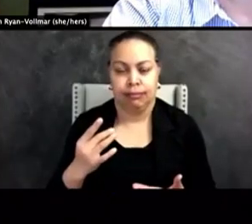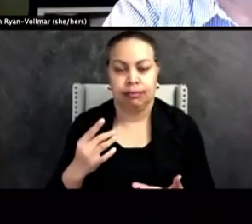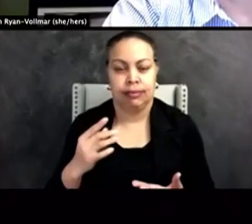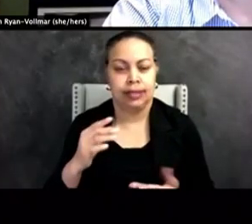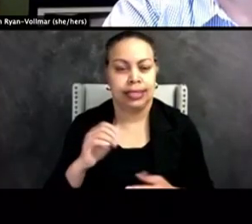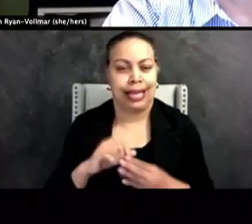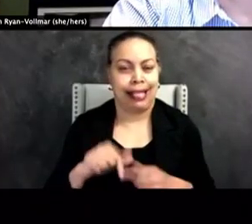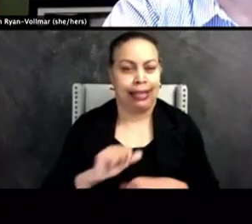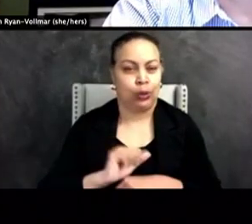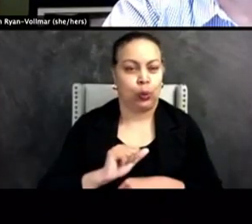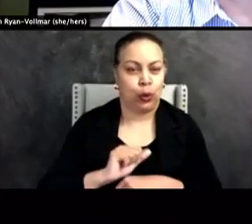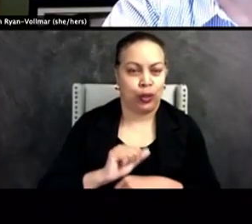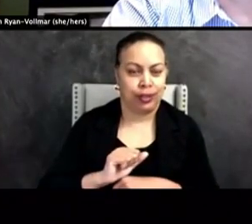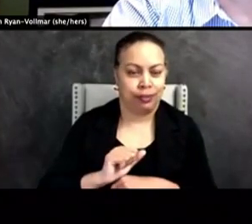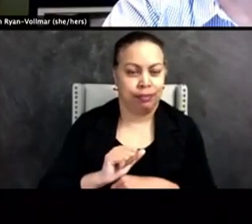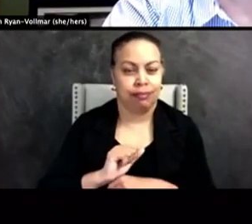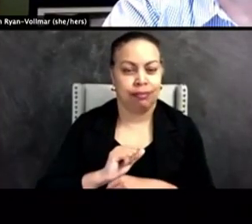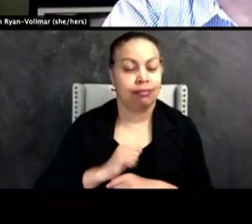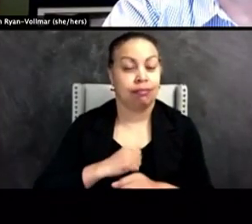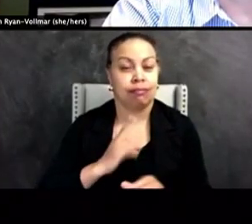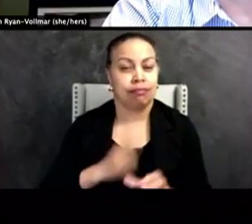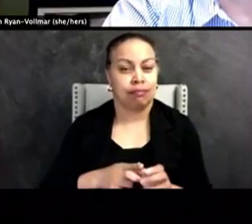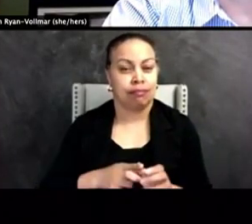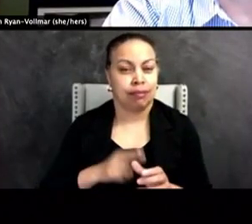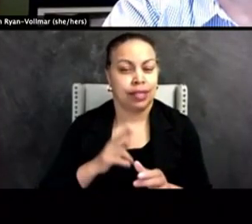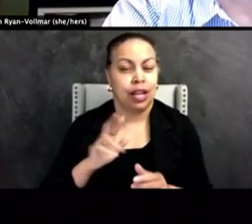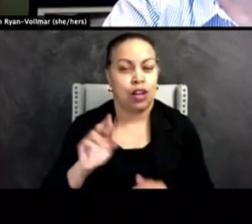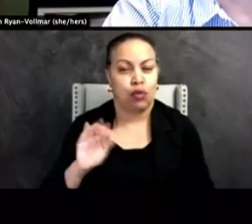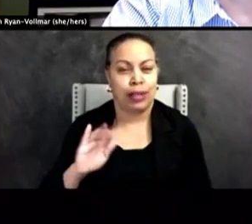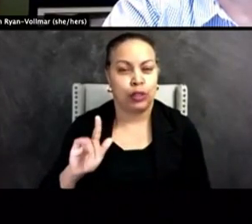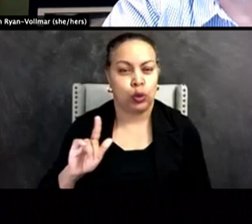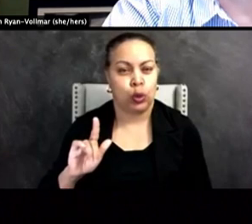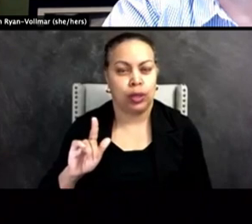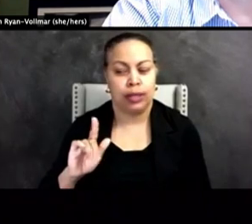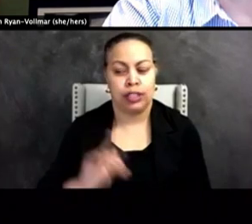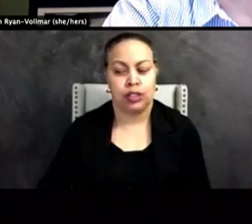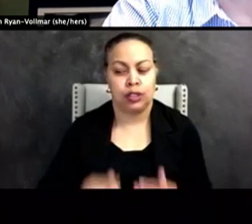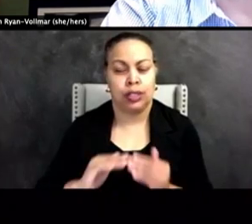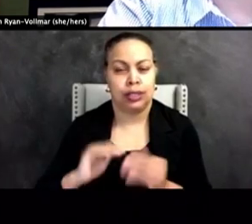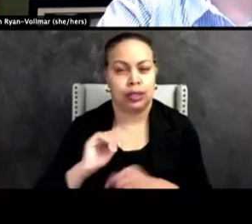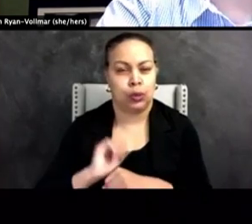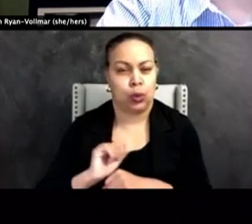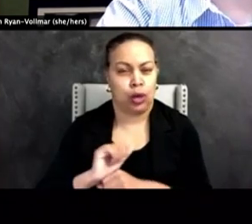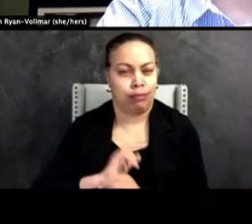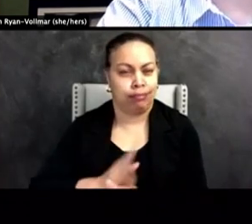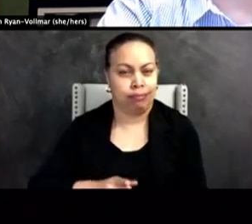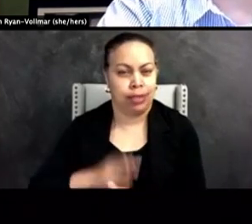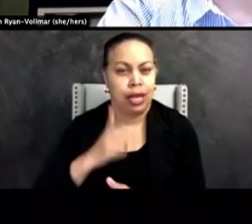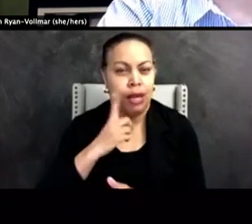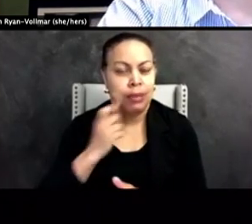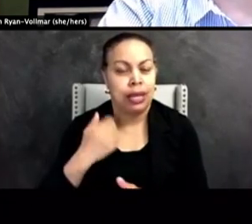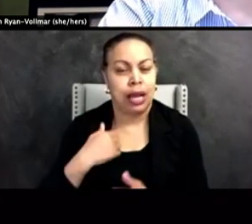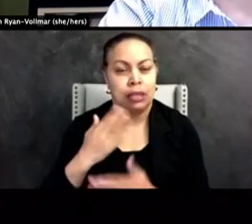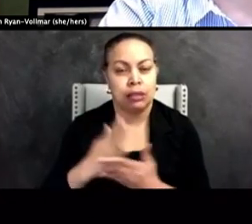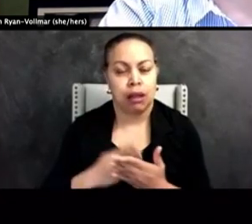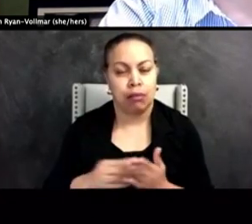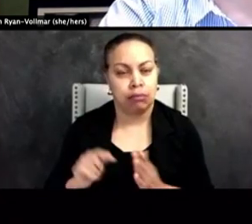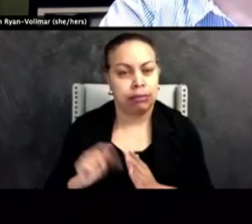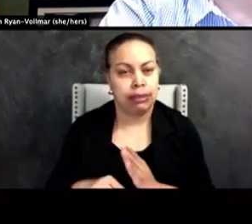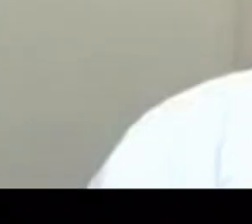work, and I got into racial justice work because I have had deep experiences